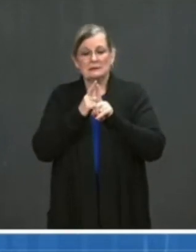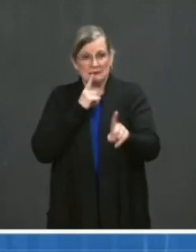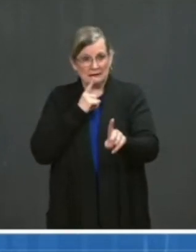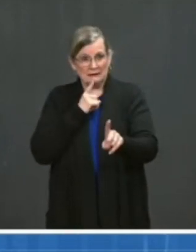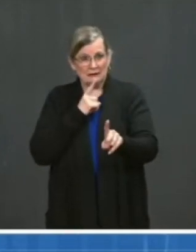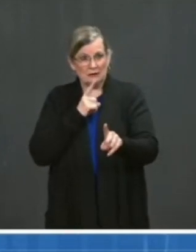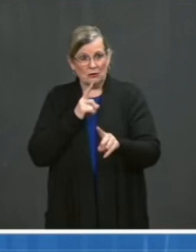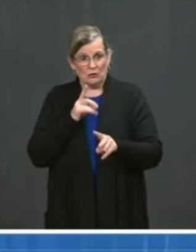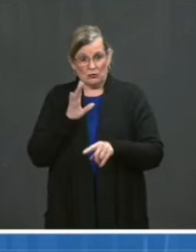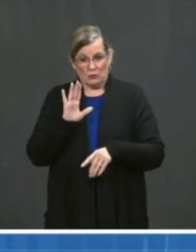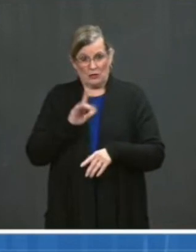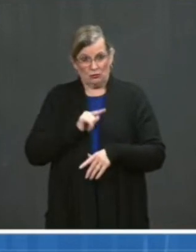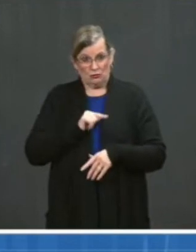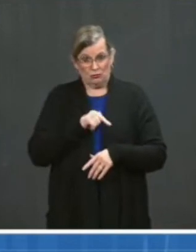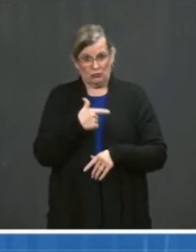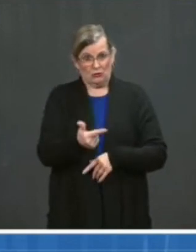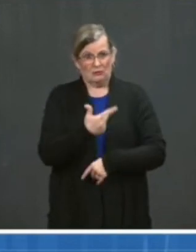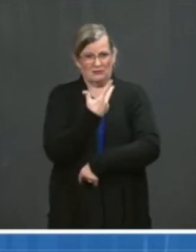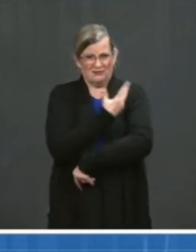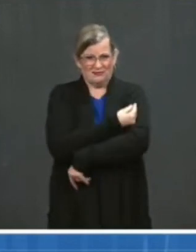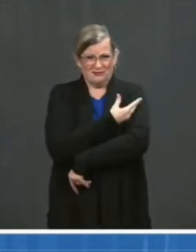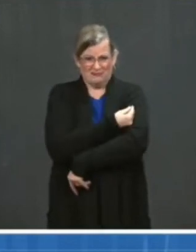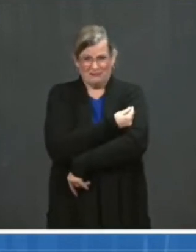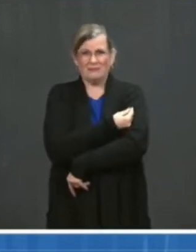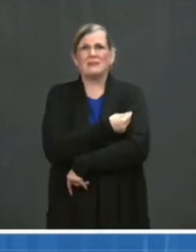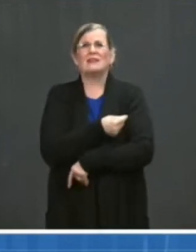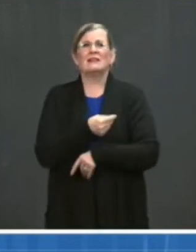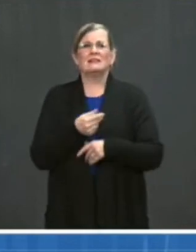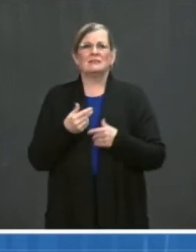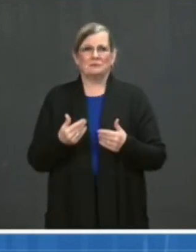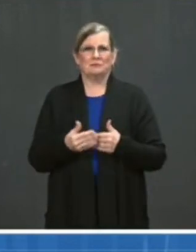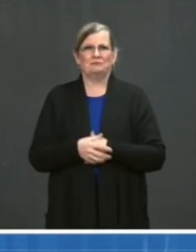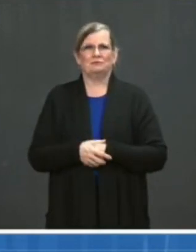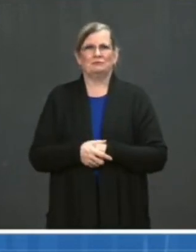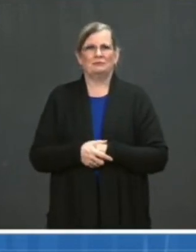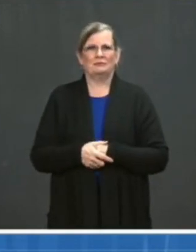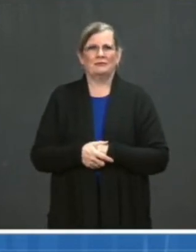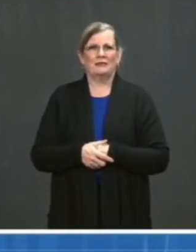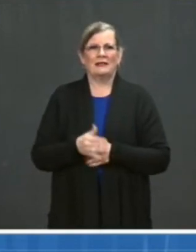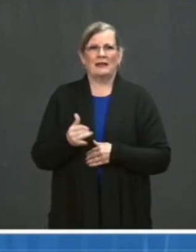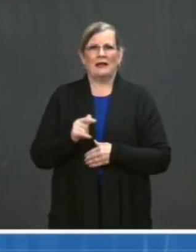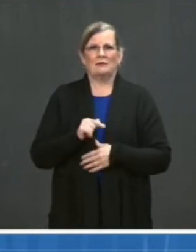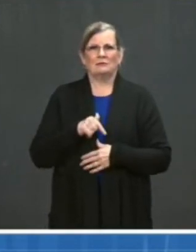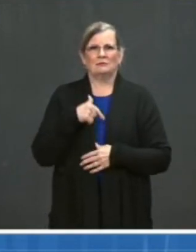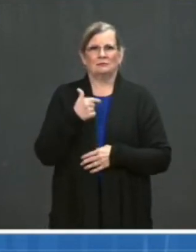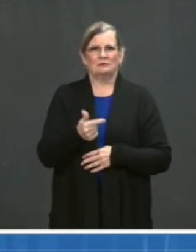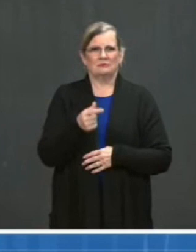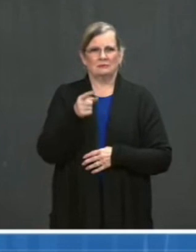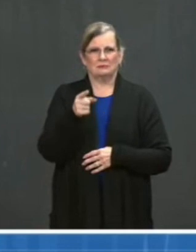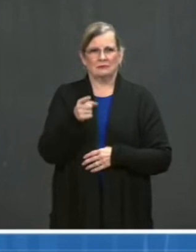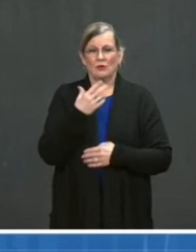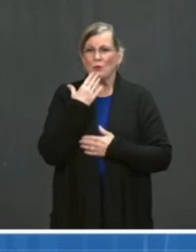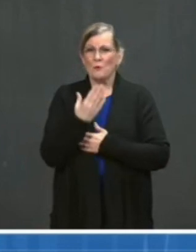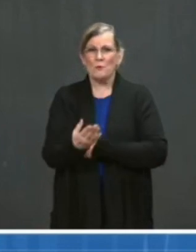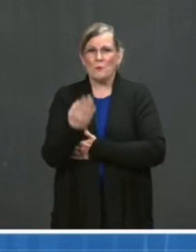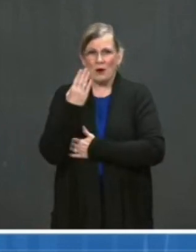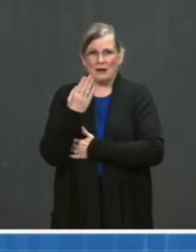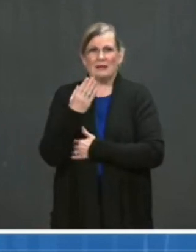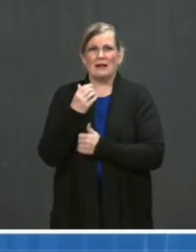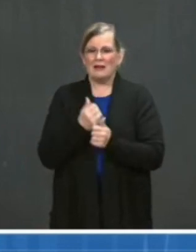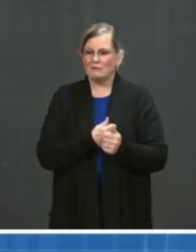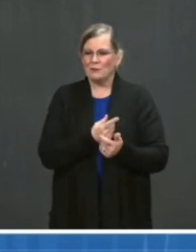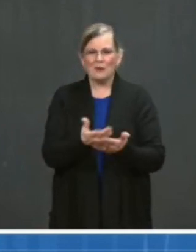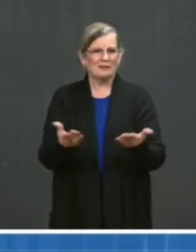over to Dr. Walensky. Dr. Thank you, Jeff, and good morning, everyone. I want to start today by reiterating with an update of our vaccination